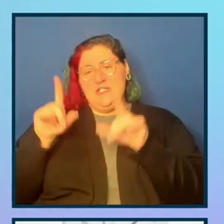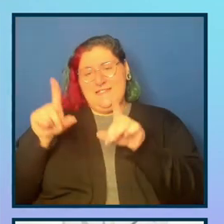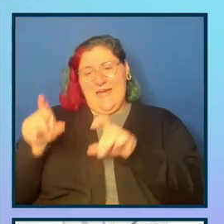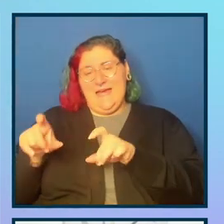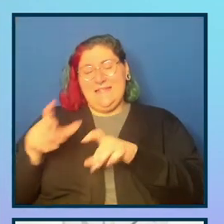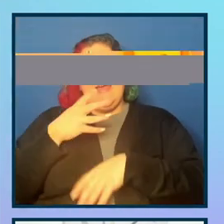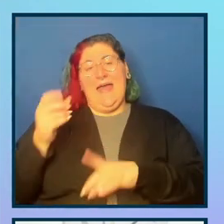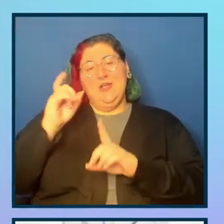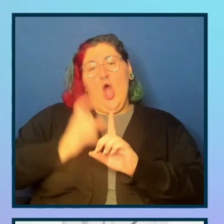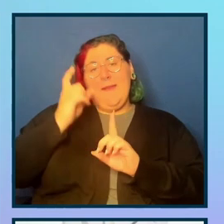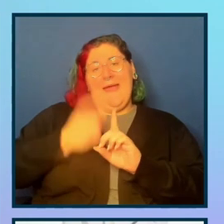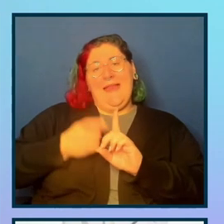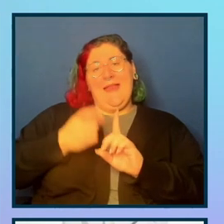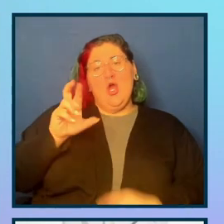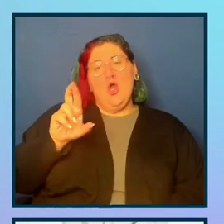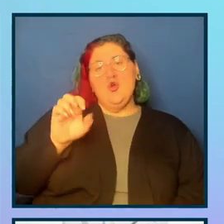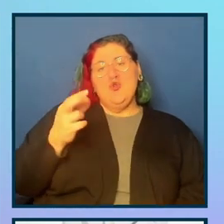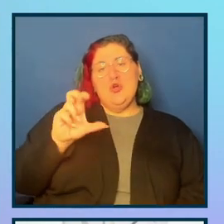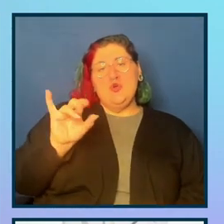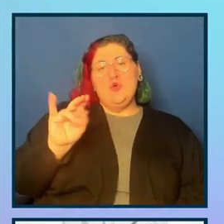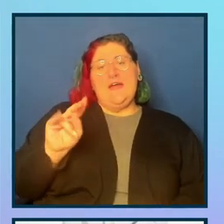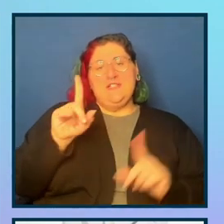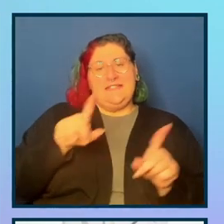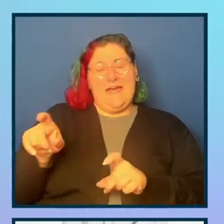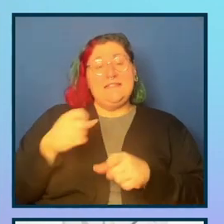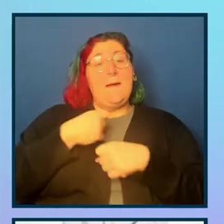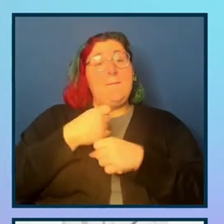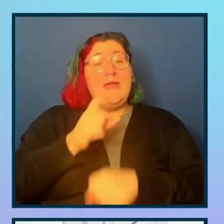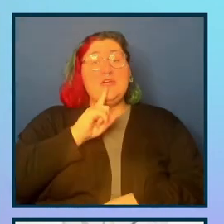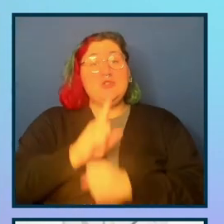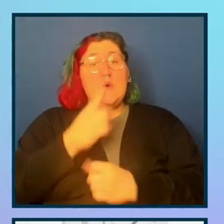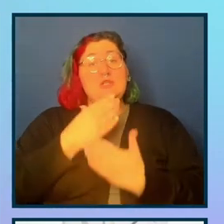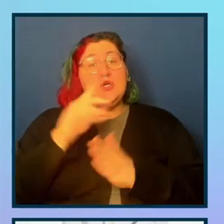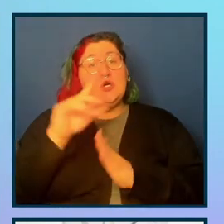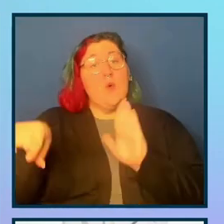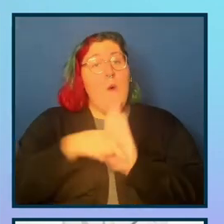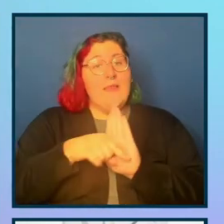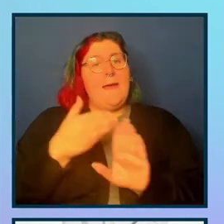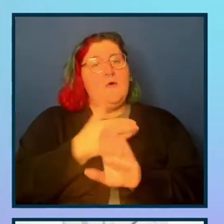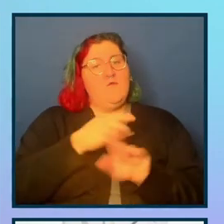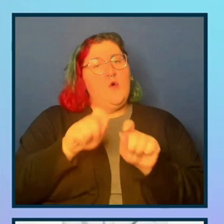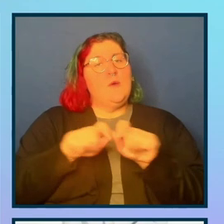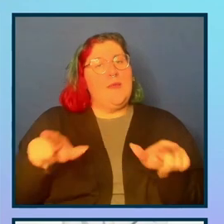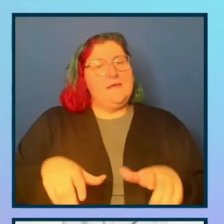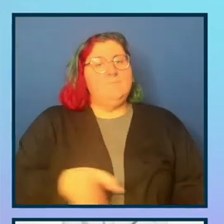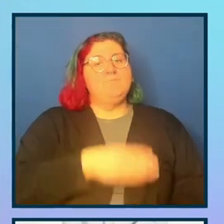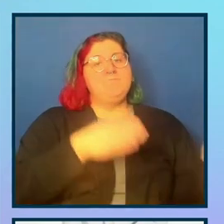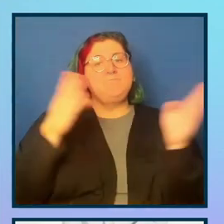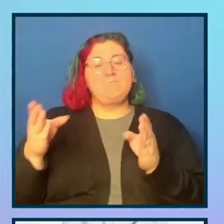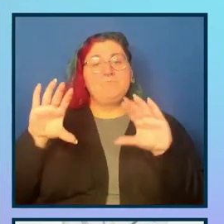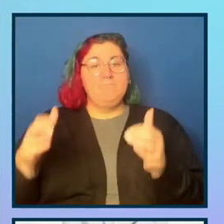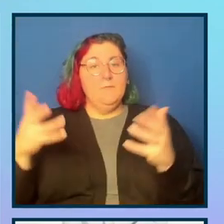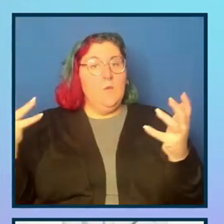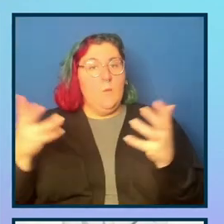tests, basically assuring the quality before a release goes out. Third bucket is what happens